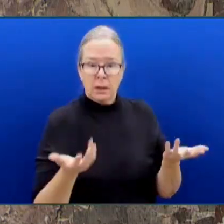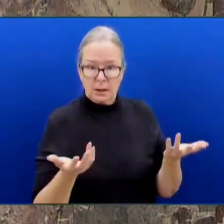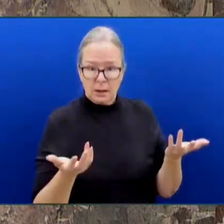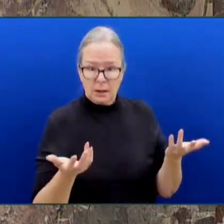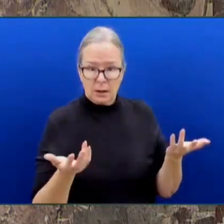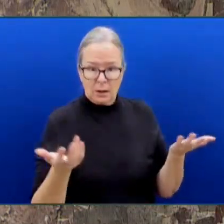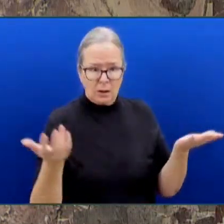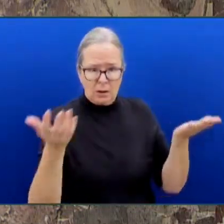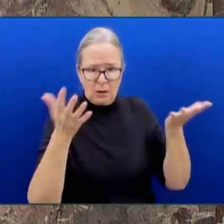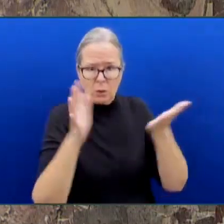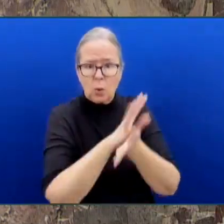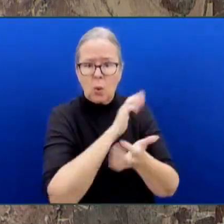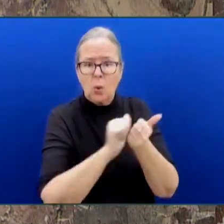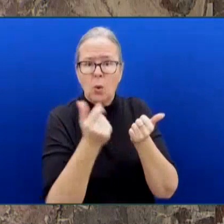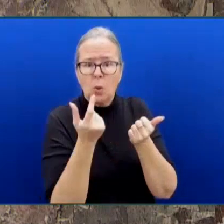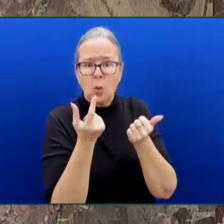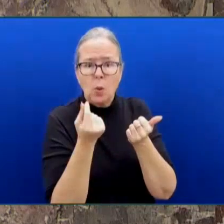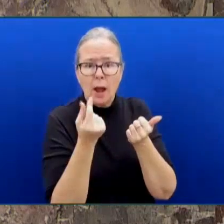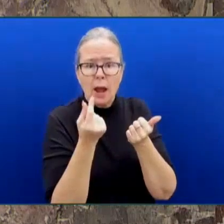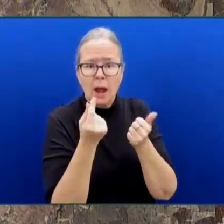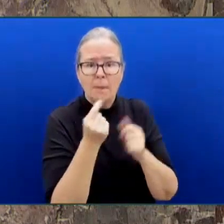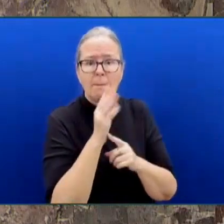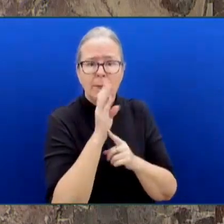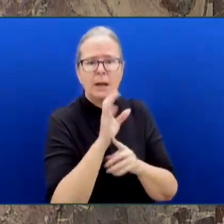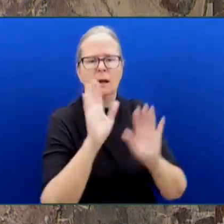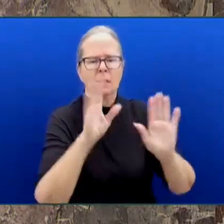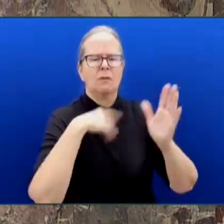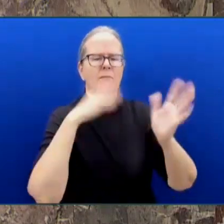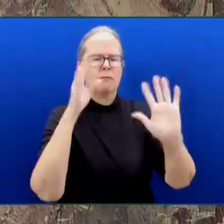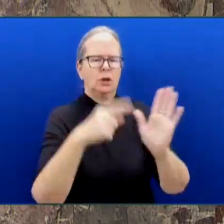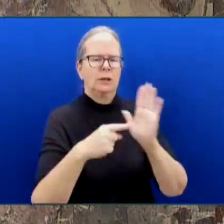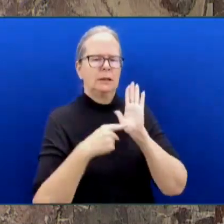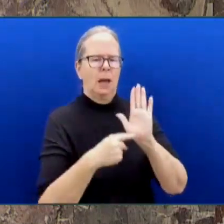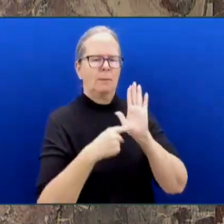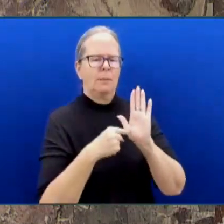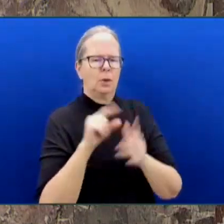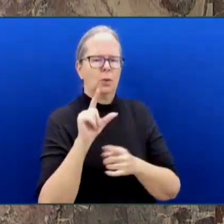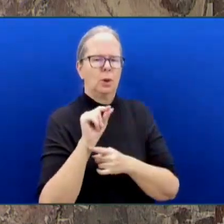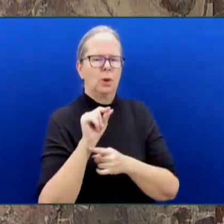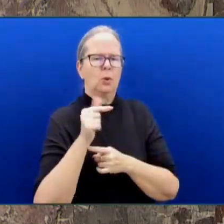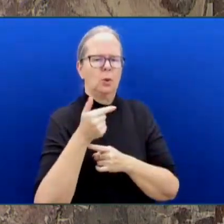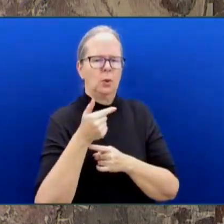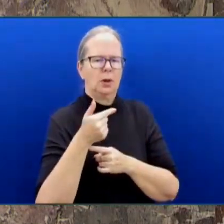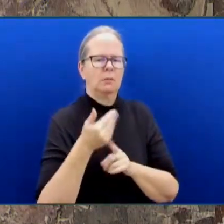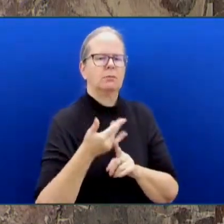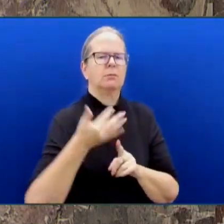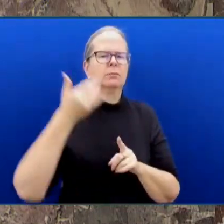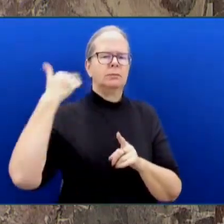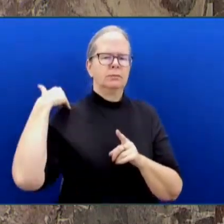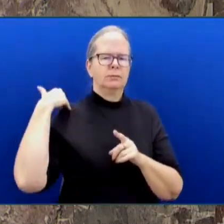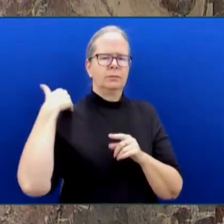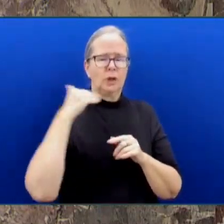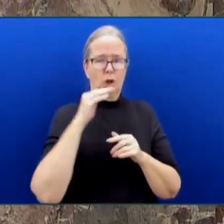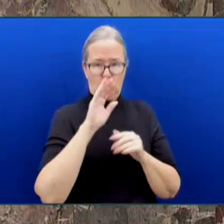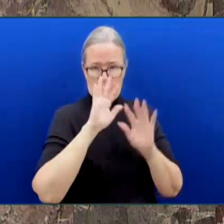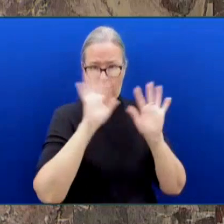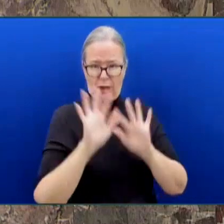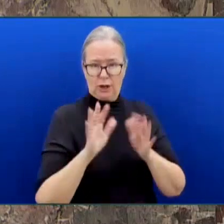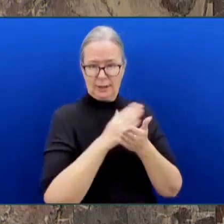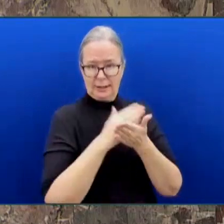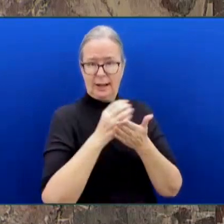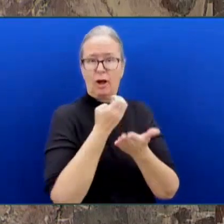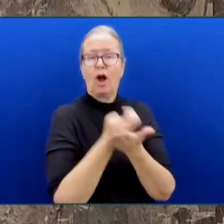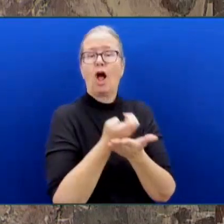2021, extreme weather cost the BC economy $17 billion